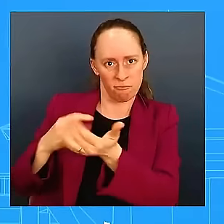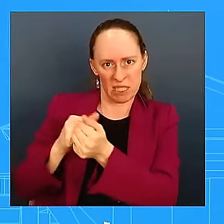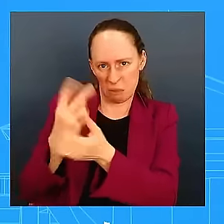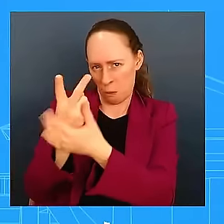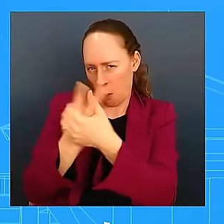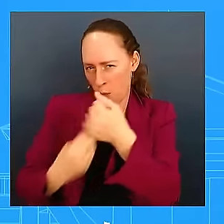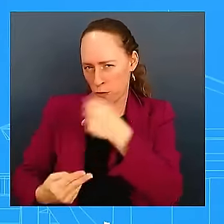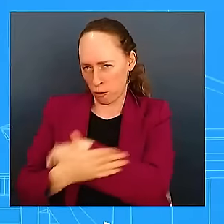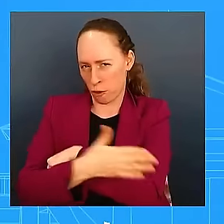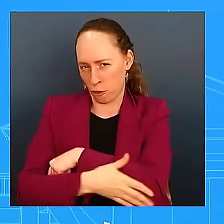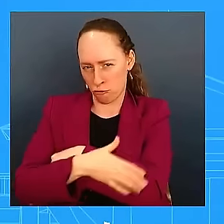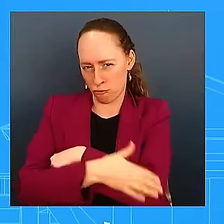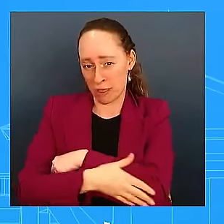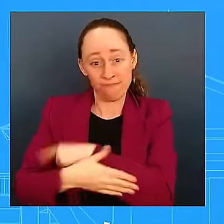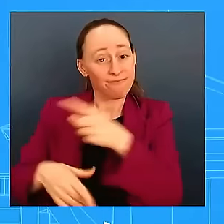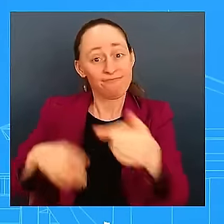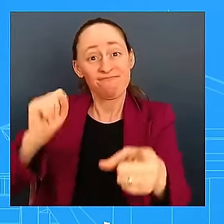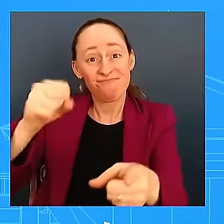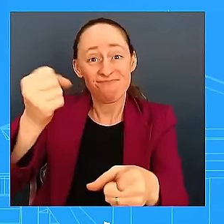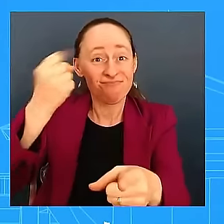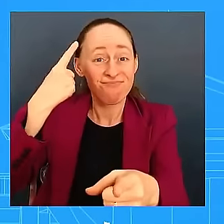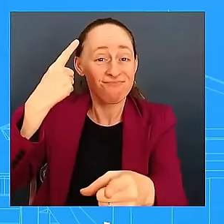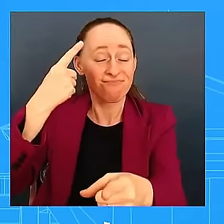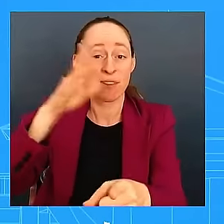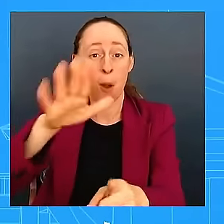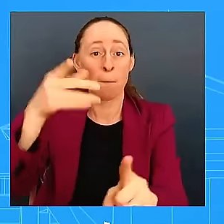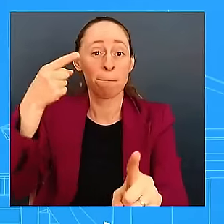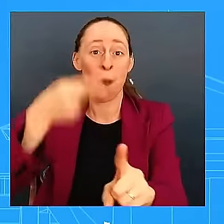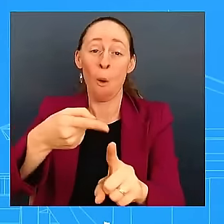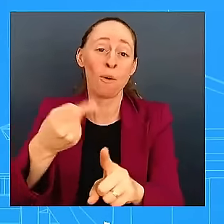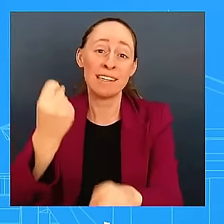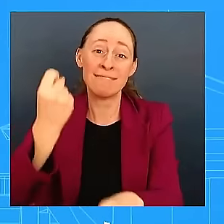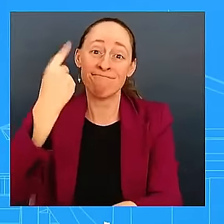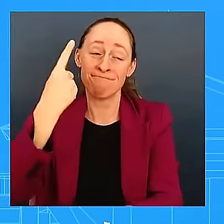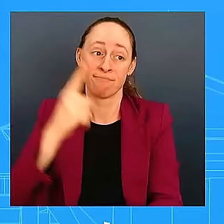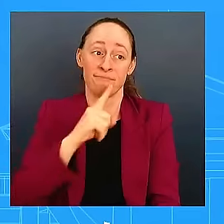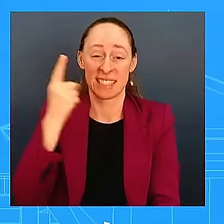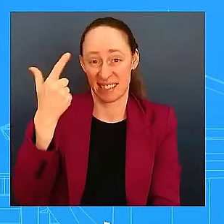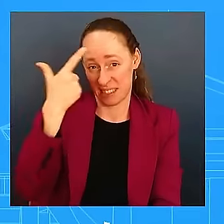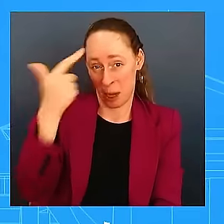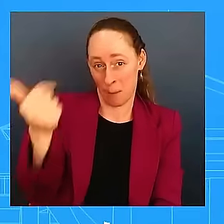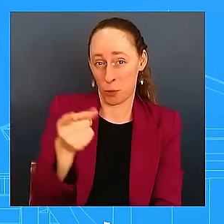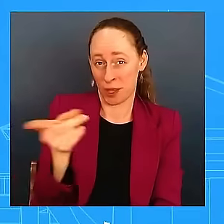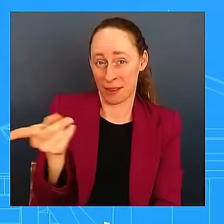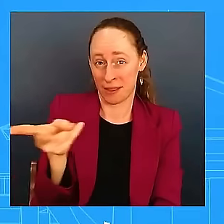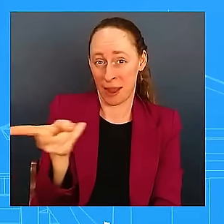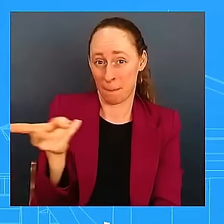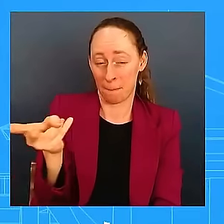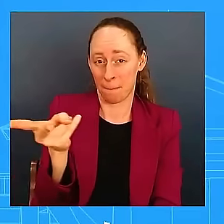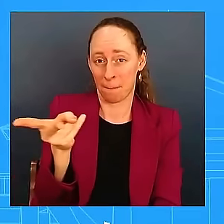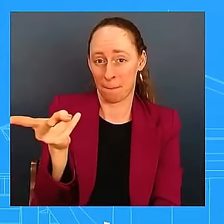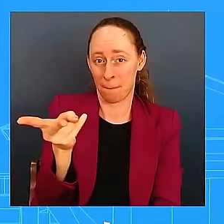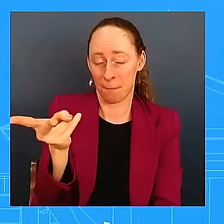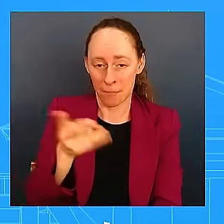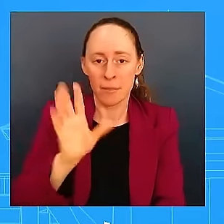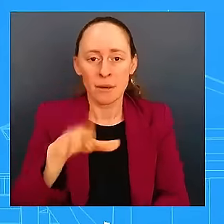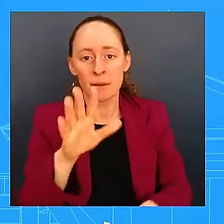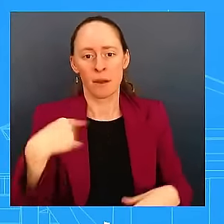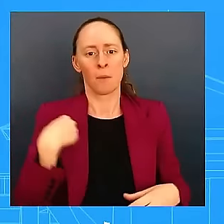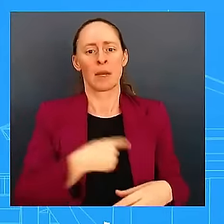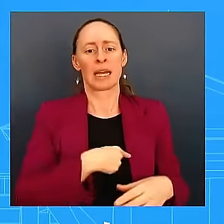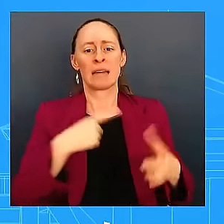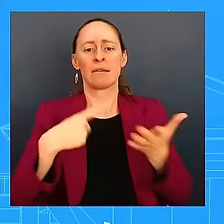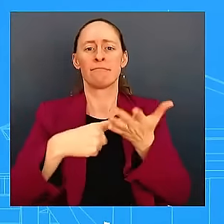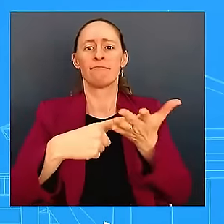parties to respond. Now, we put out the statement, the joint statement last night, conversations continue, discussions continue in New